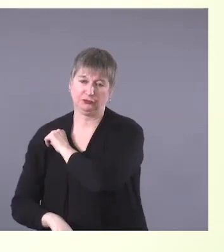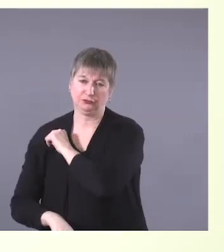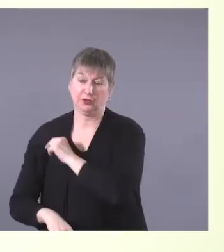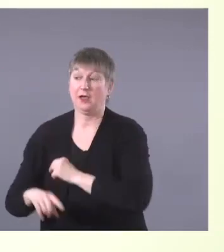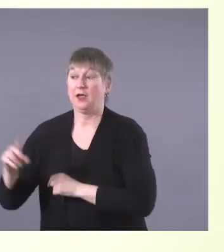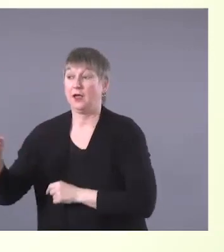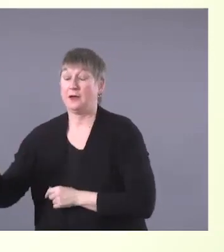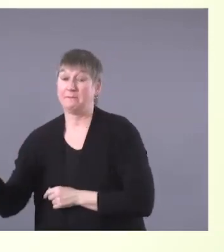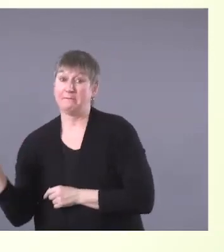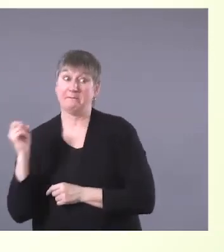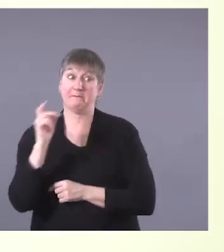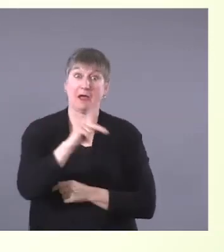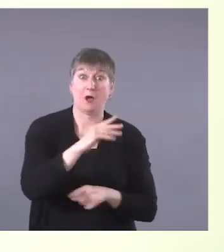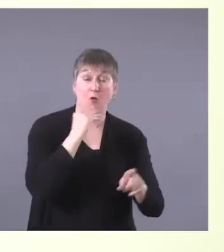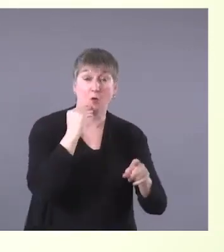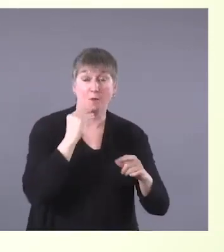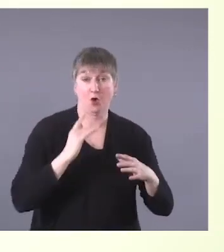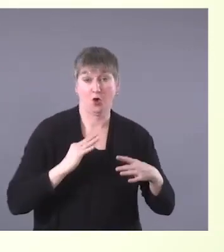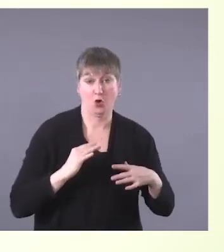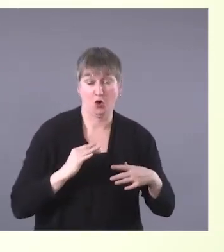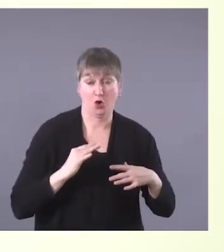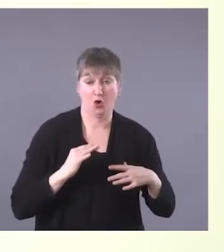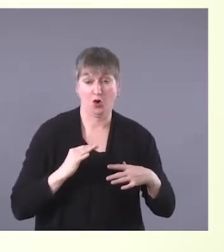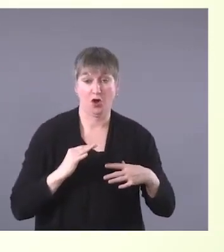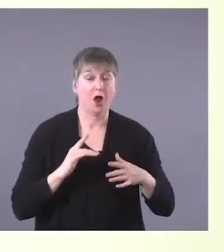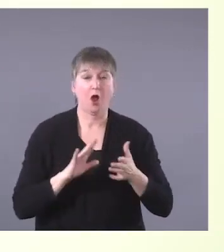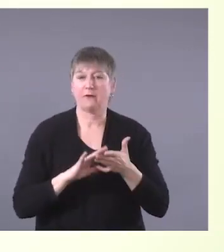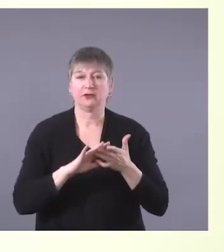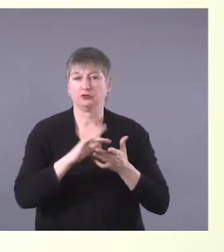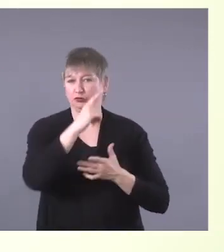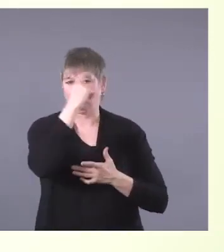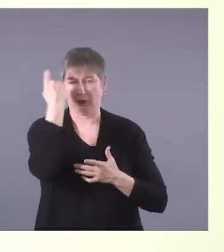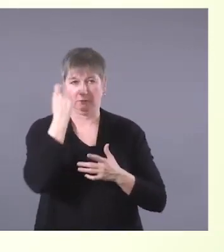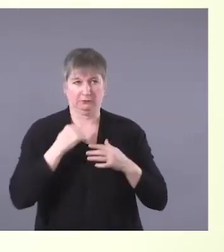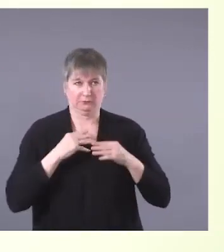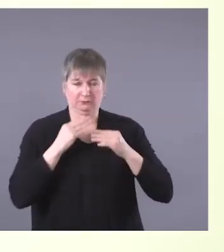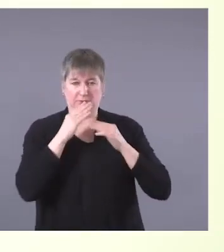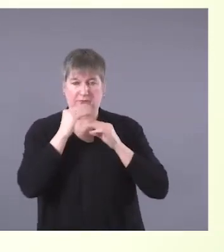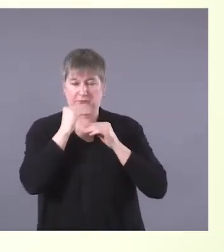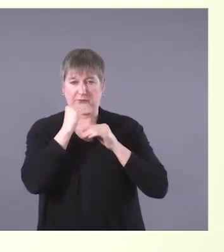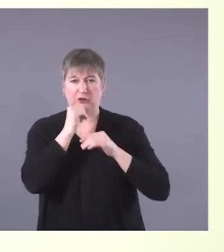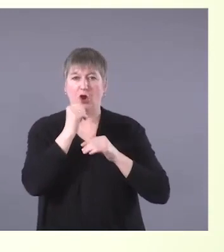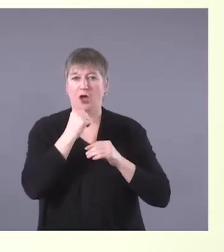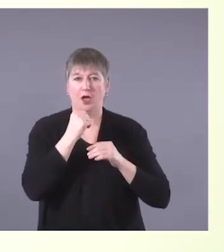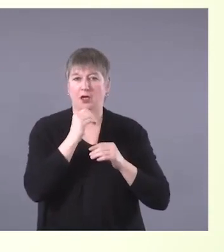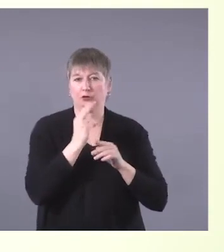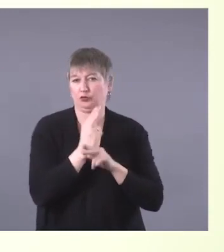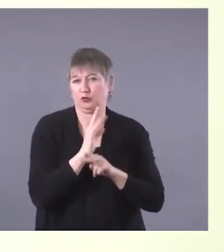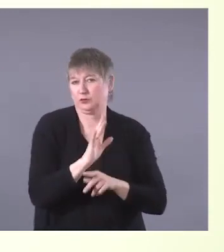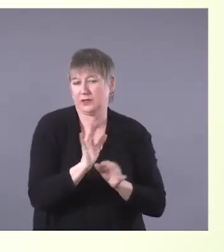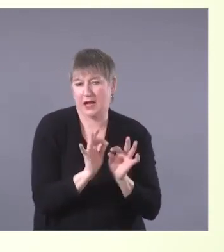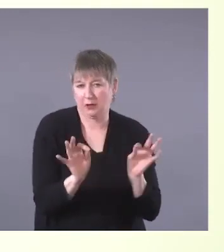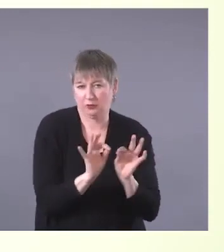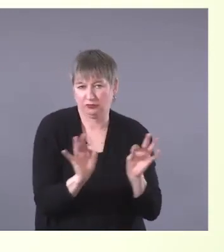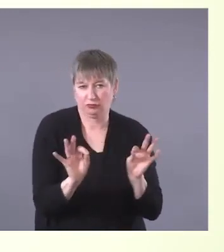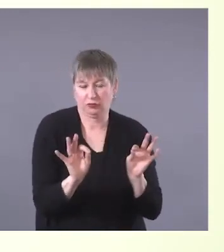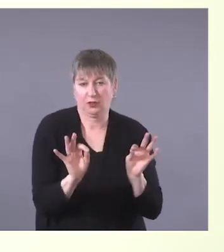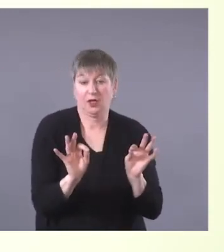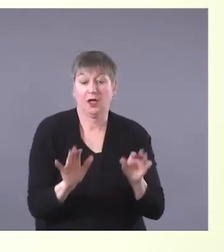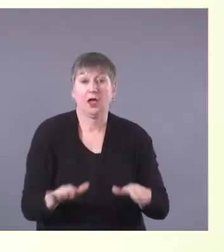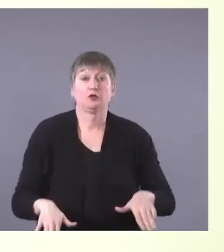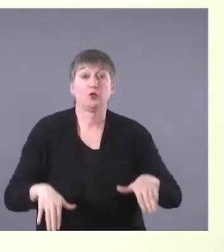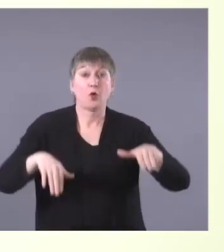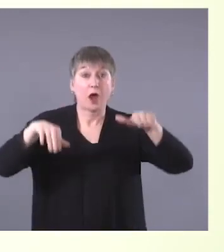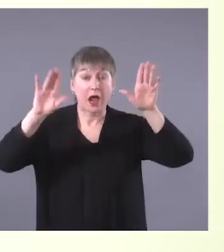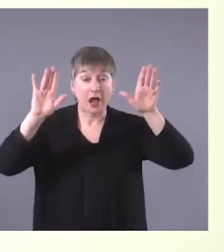home for holidays, they were frequently too traumatized to converse in their language. And when they had children of their own, they frequently